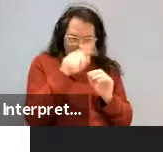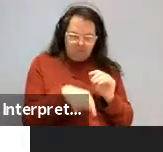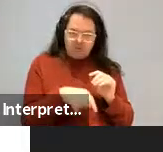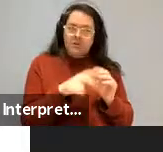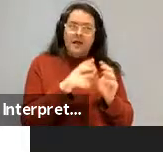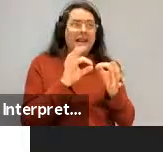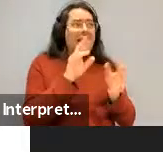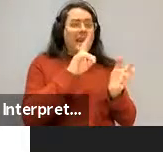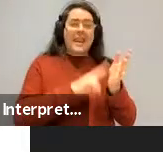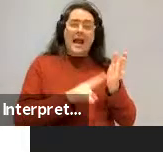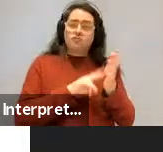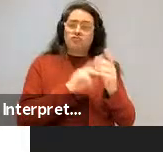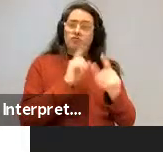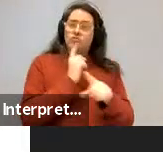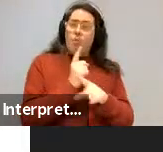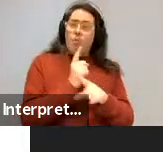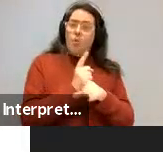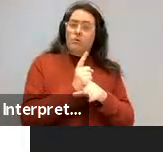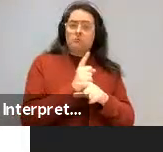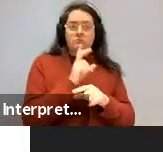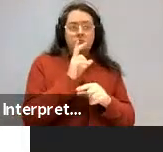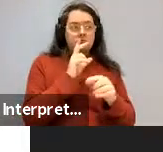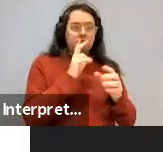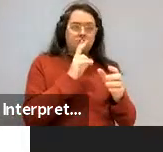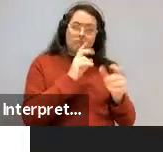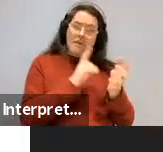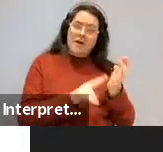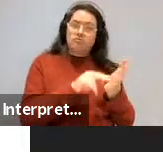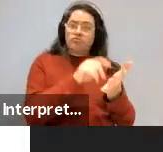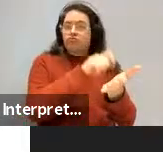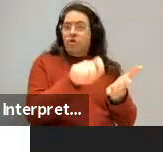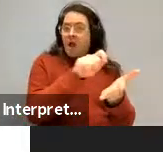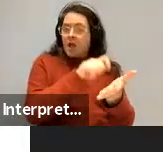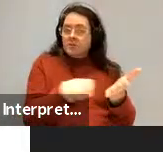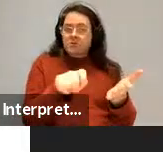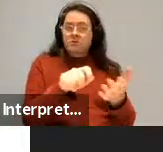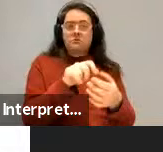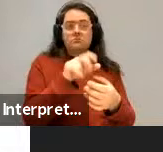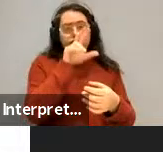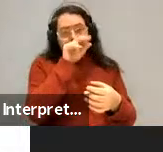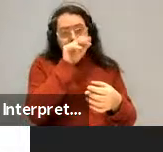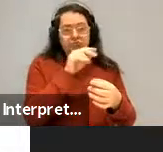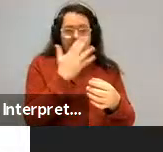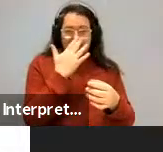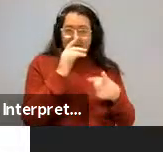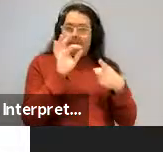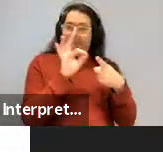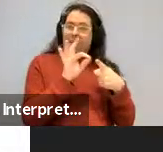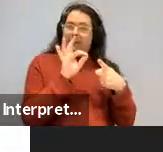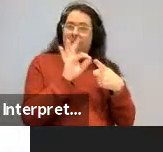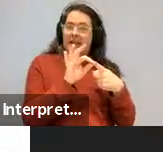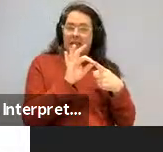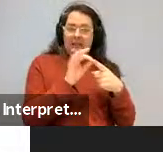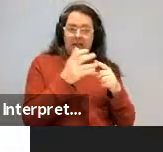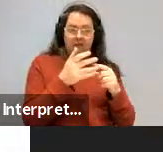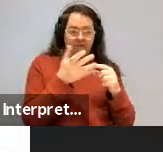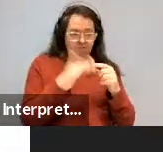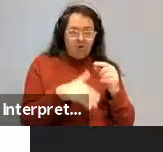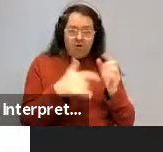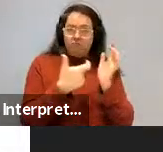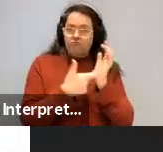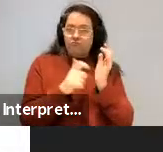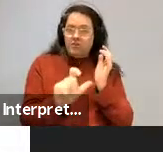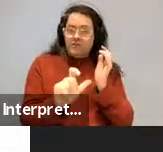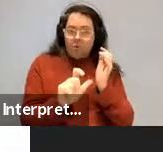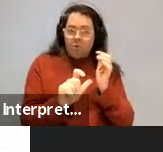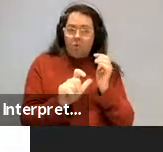occurring, um, things that people say and write mostly of prepositional phrases that are being extracted from relative clauses as these ones in English. Here's an